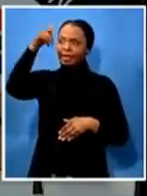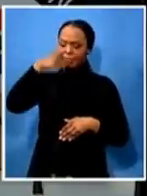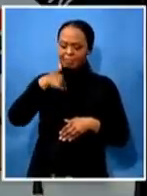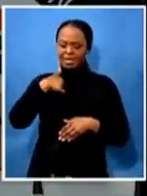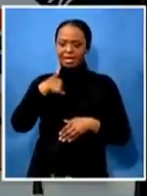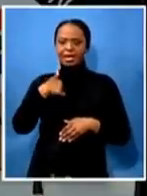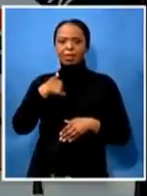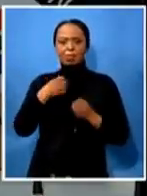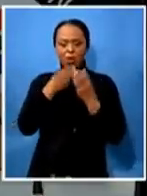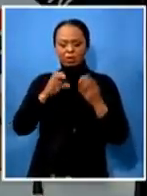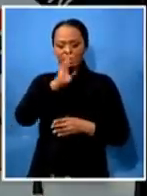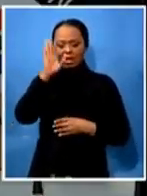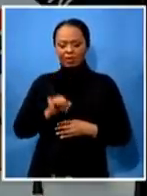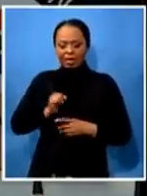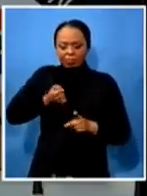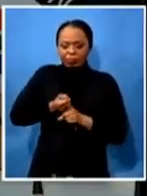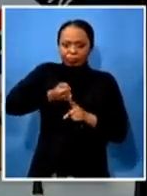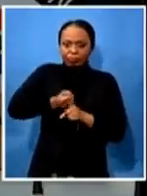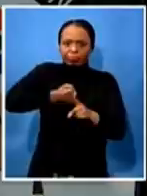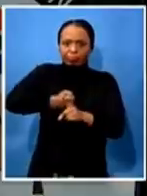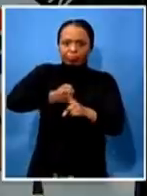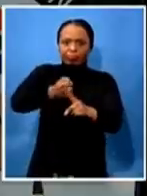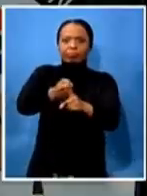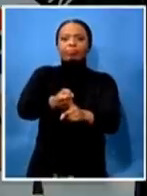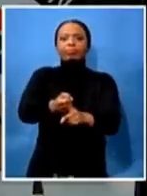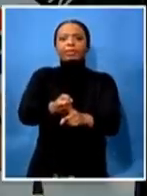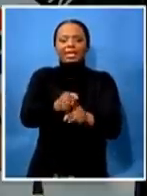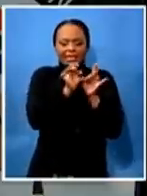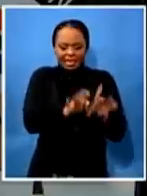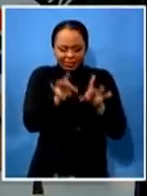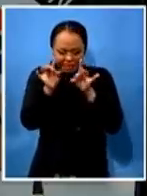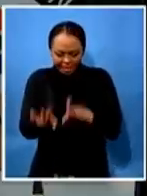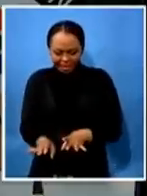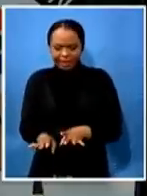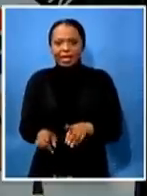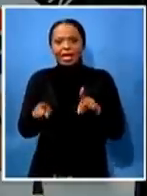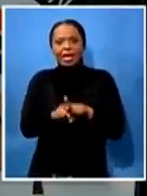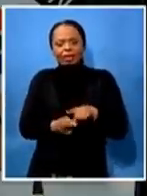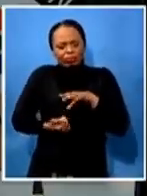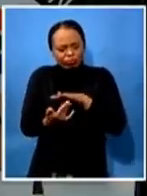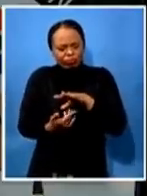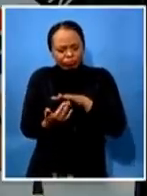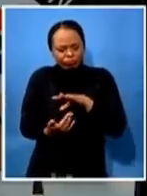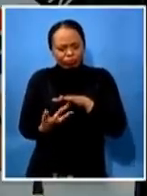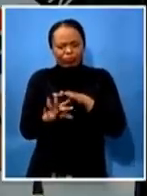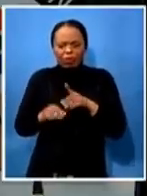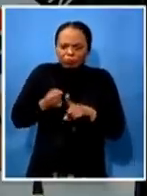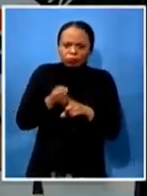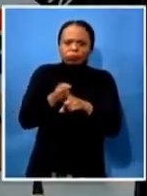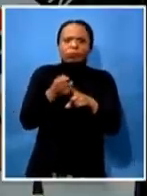in suffering and sacrificing for a non-racial and non-sexist and united democratic south africa